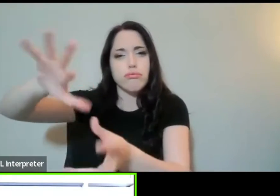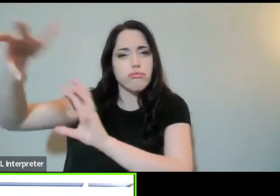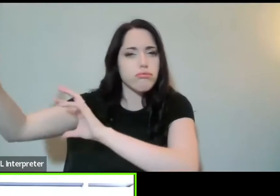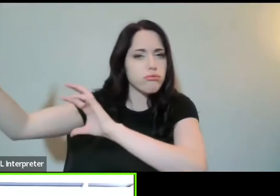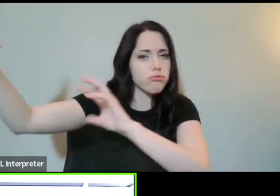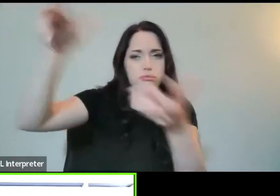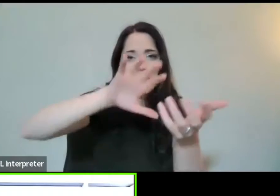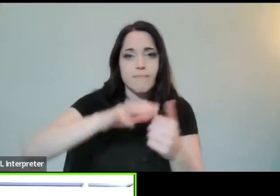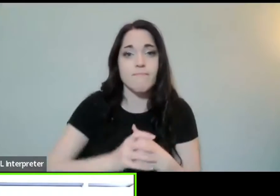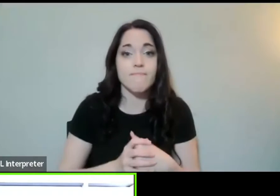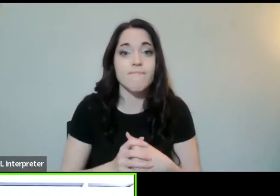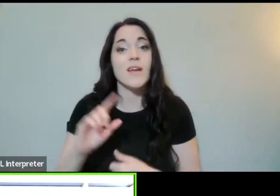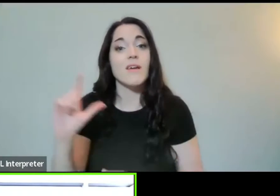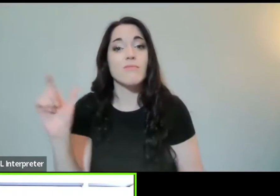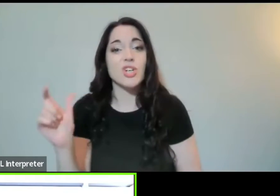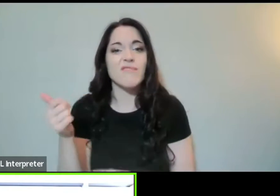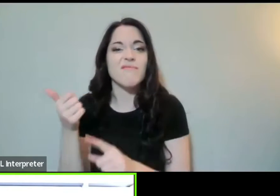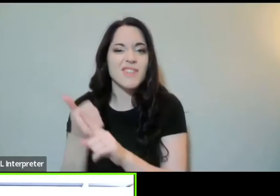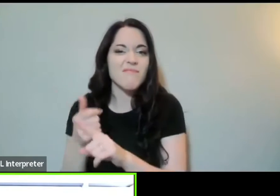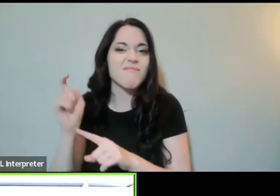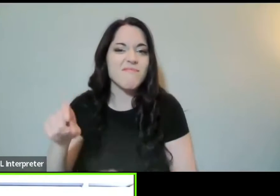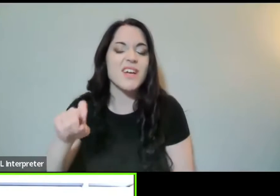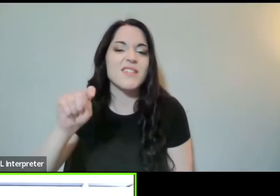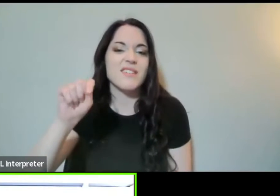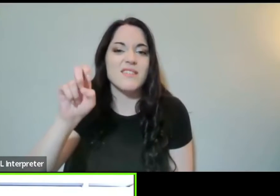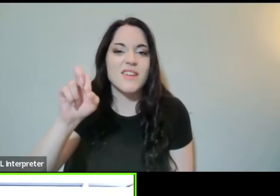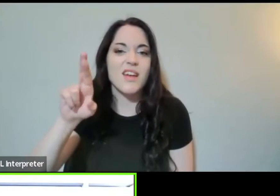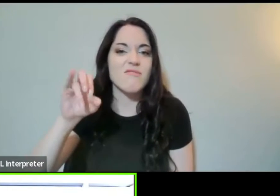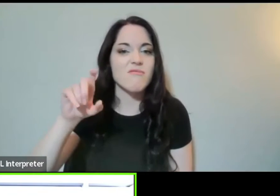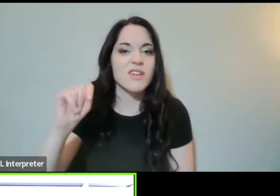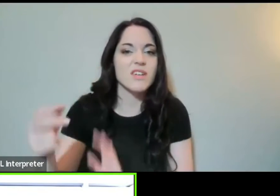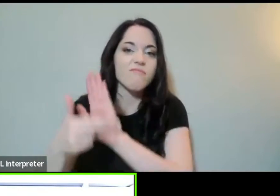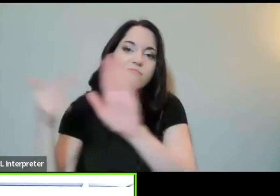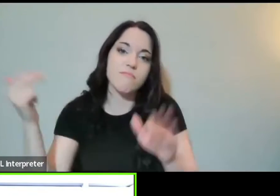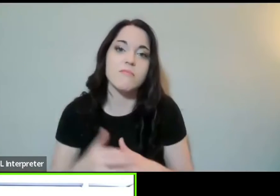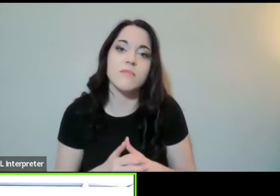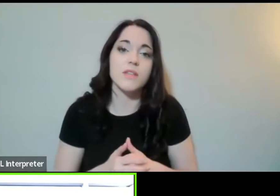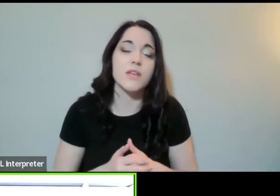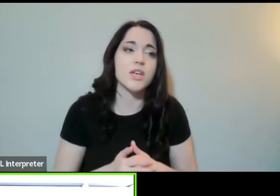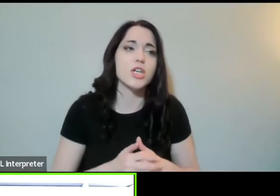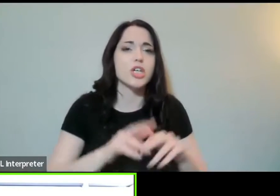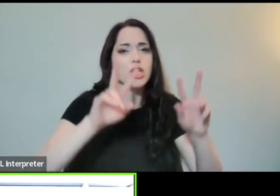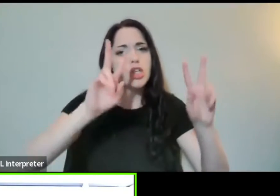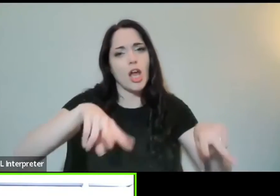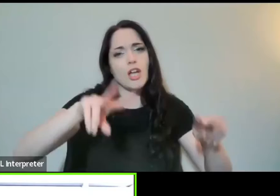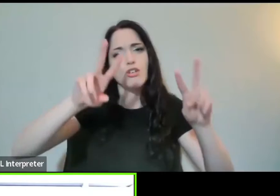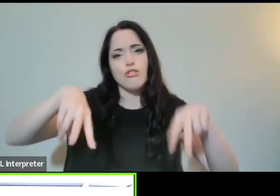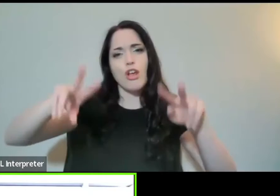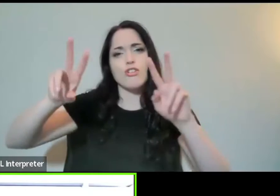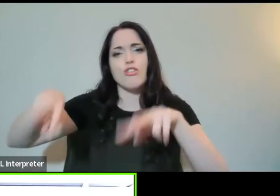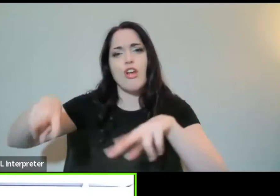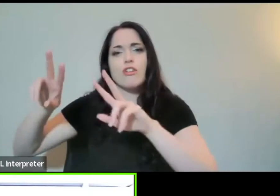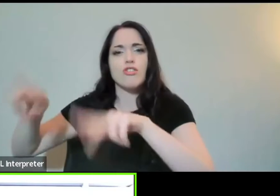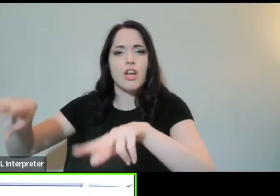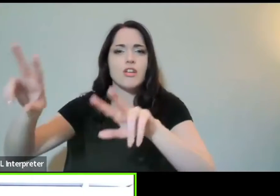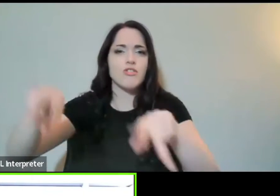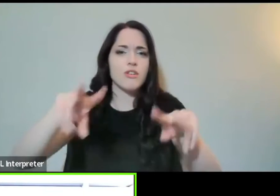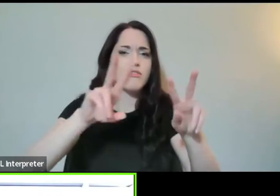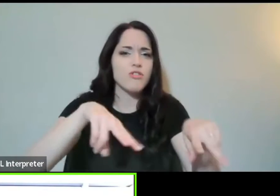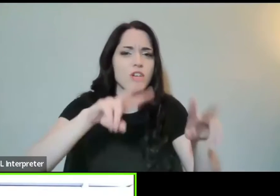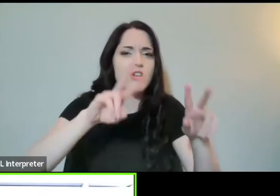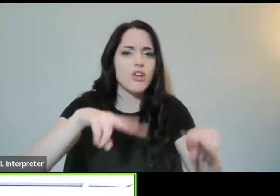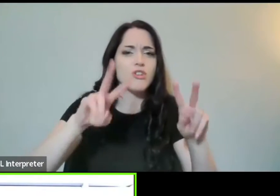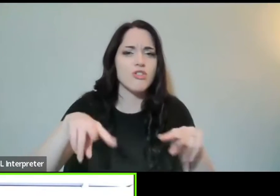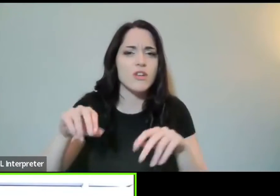Muslims are mostly terrorists. Tossing judgments around like rice on the brides and grooms